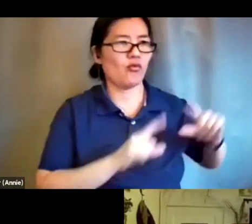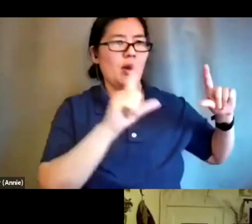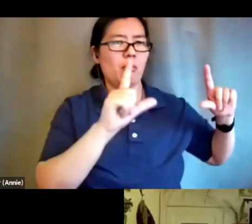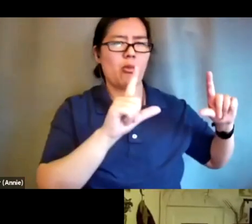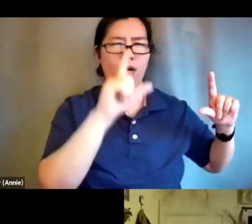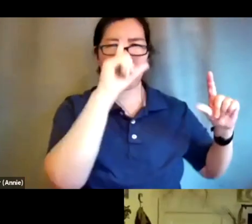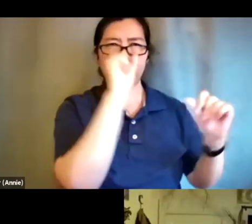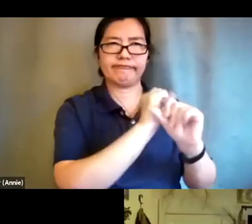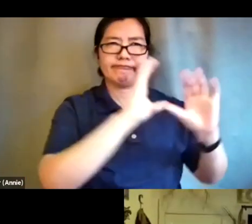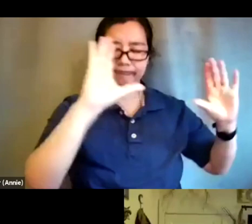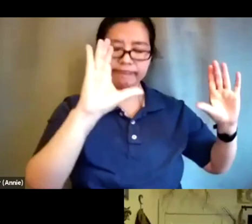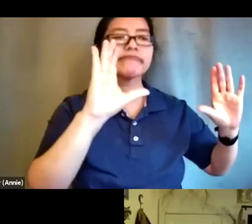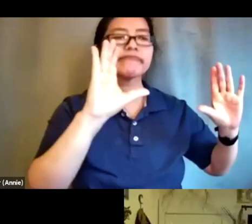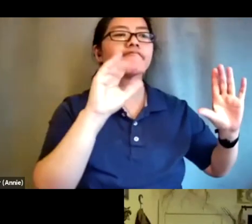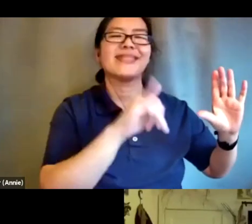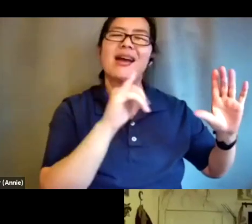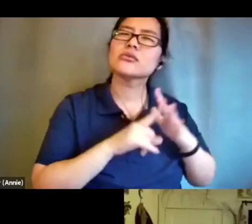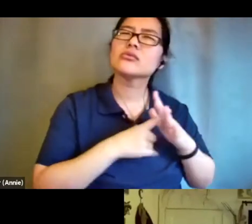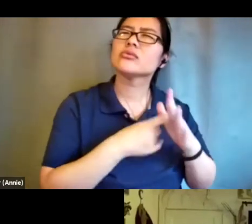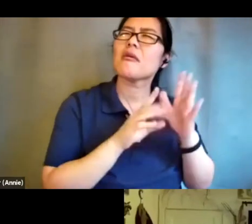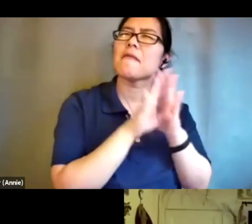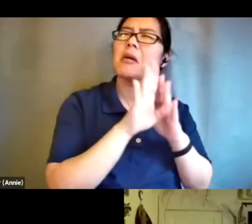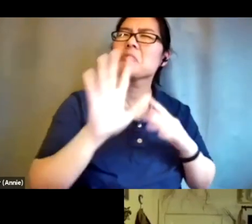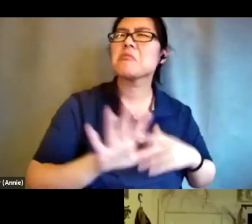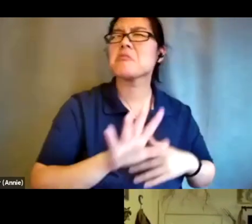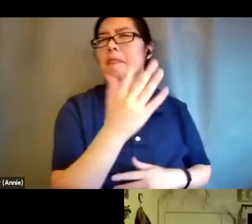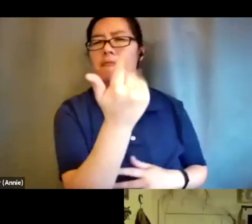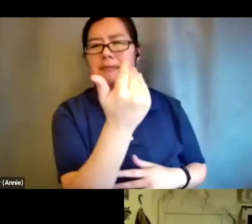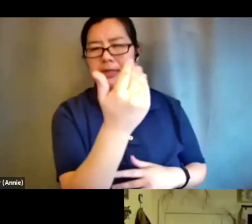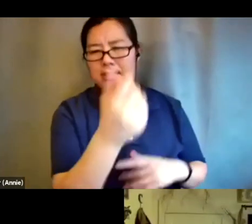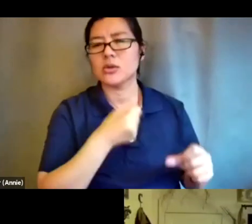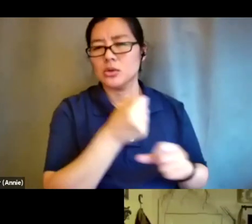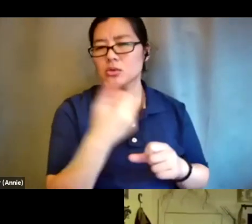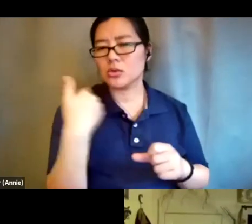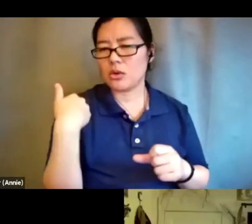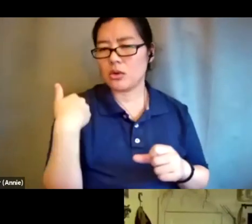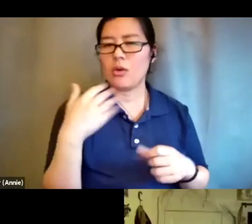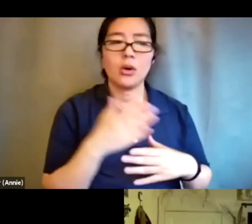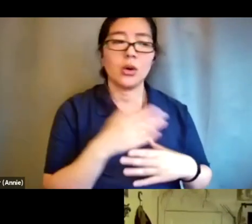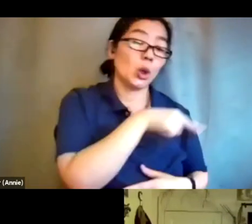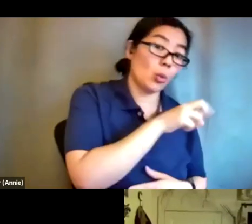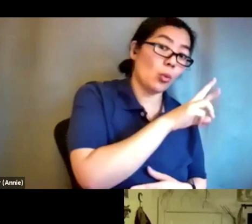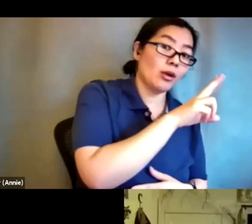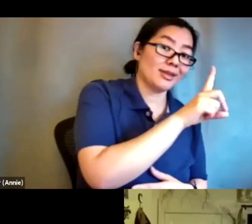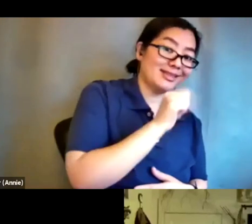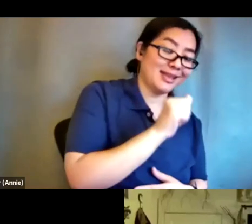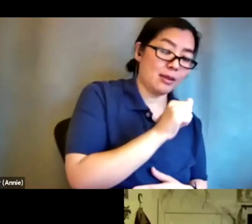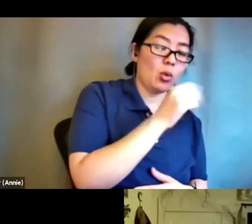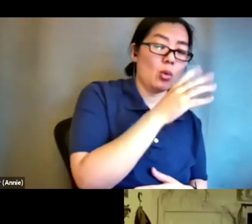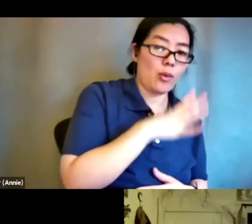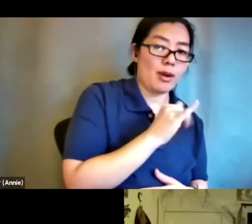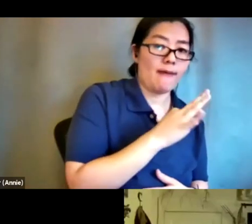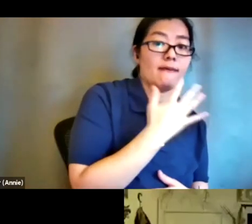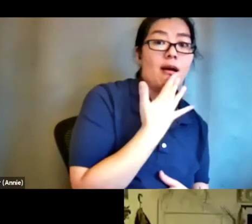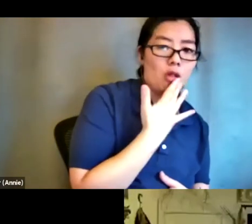started being developed probably almost 15 years ago between queer disabled women of color including patty burn who